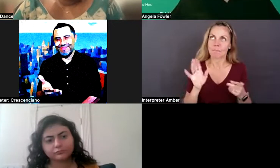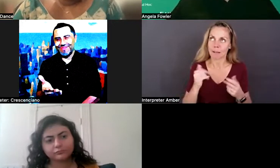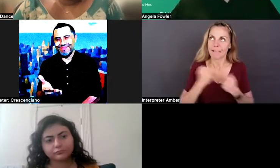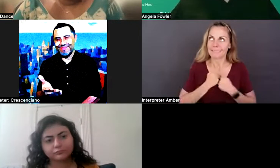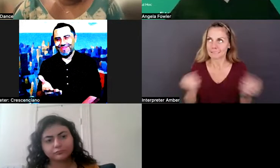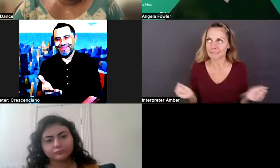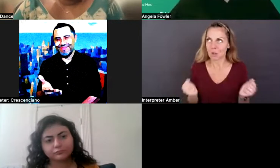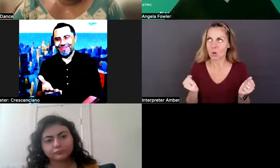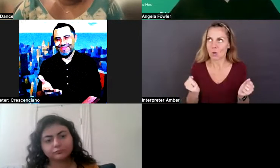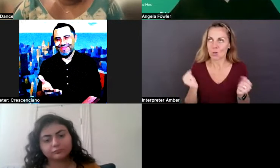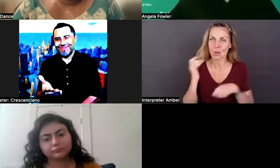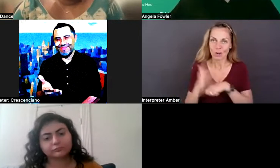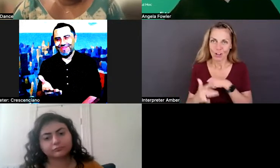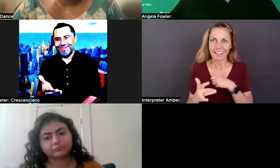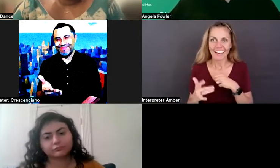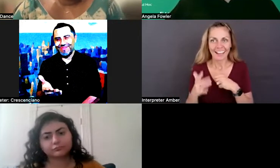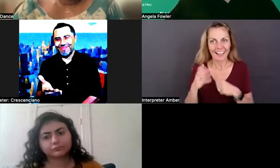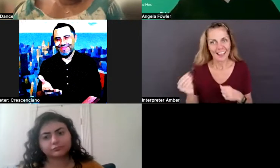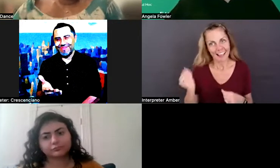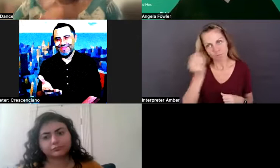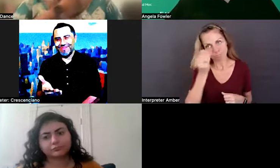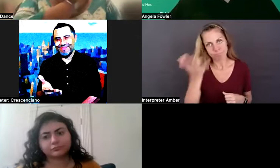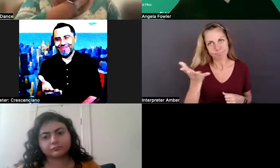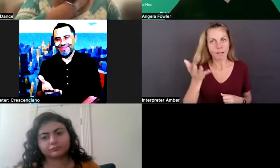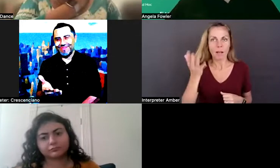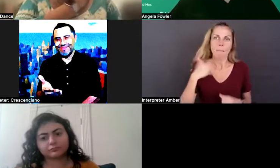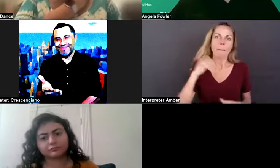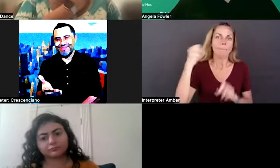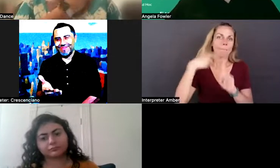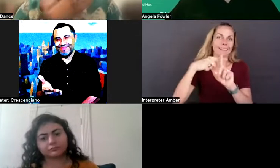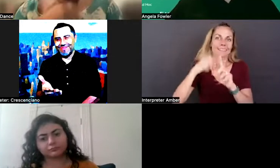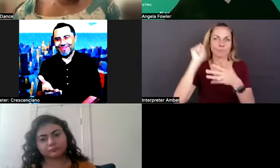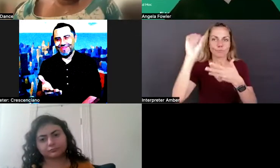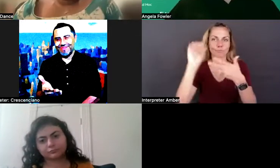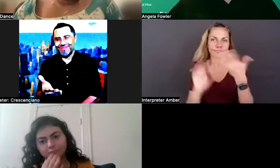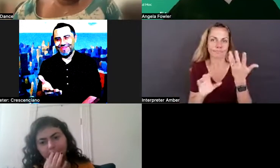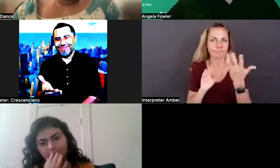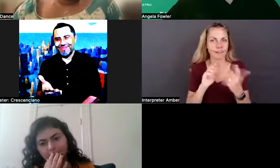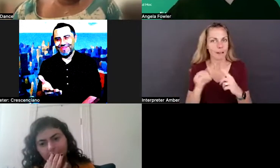and by bringing front and center the positive attributes of blindness.